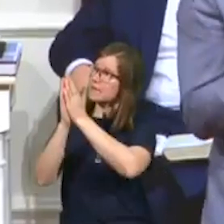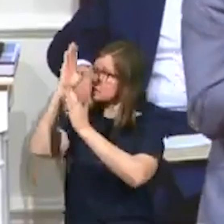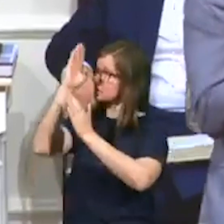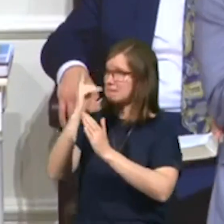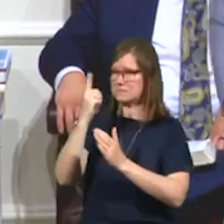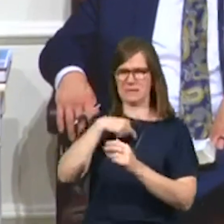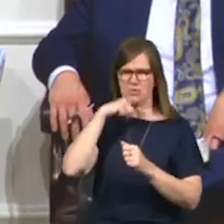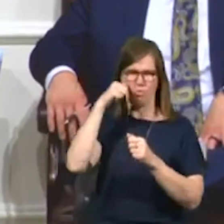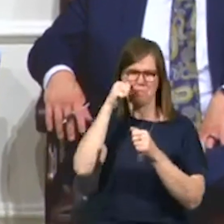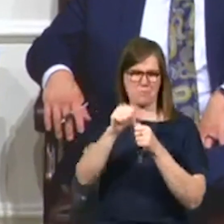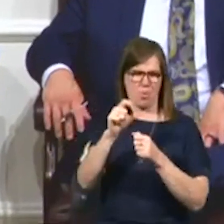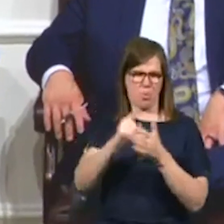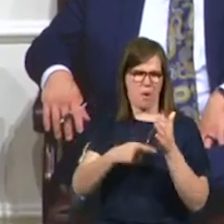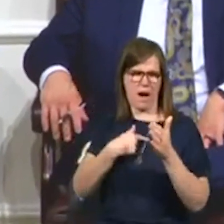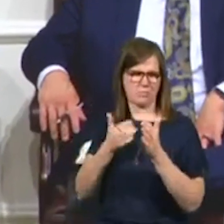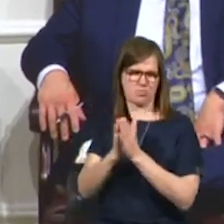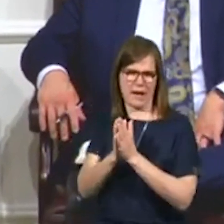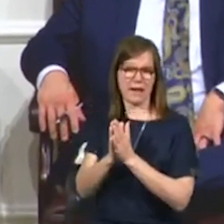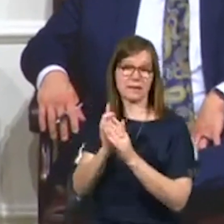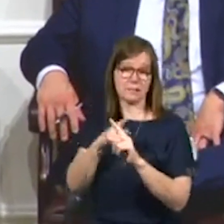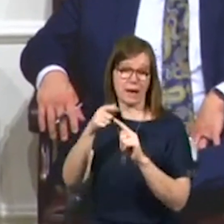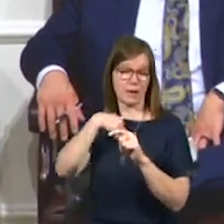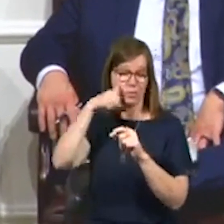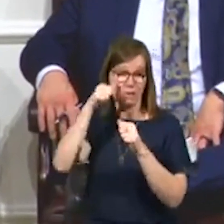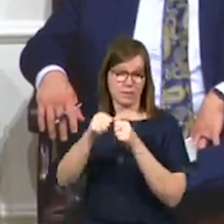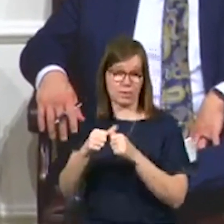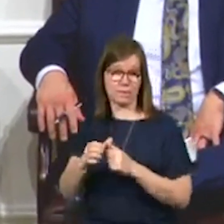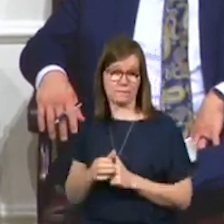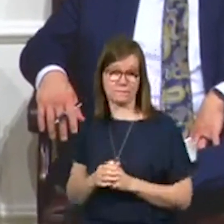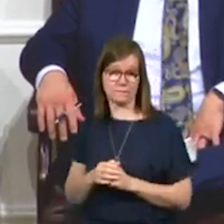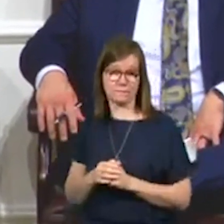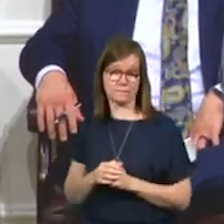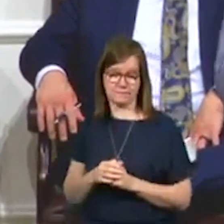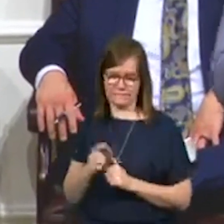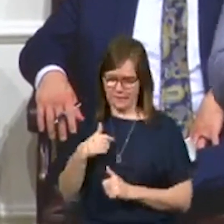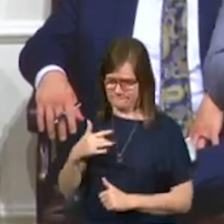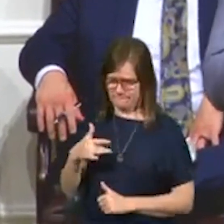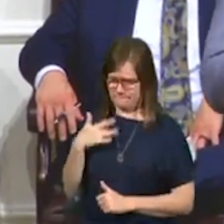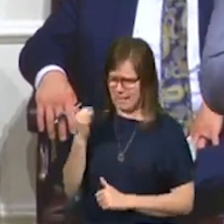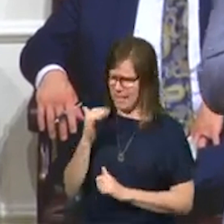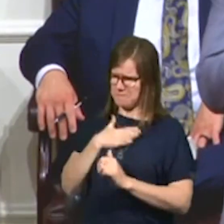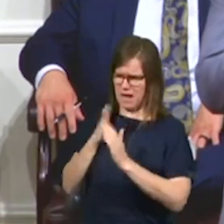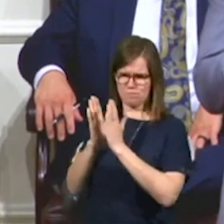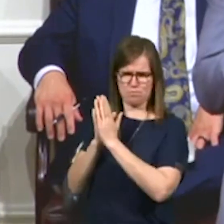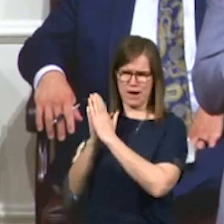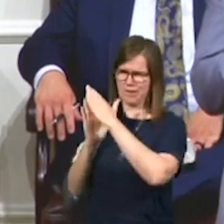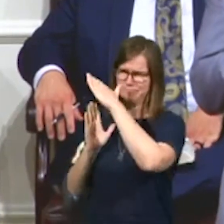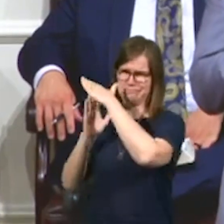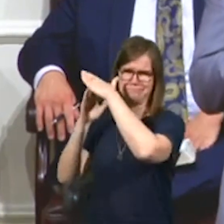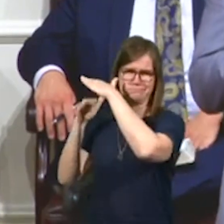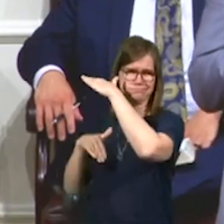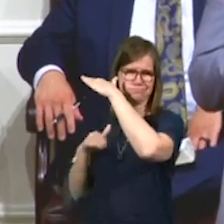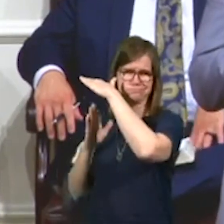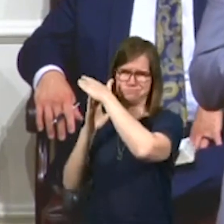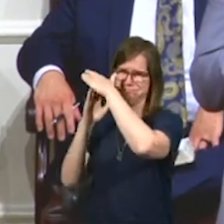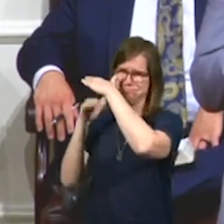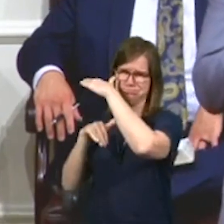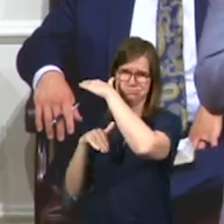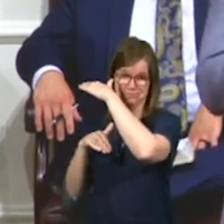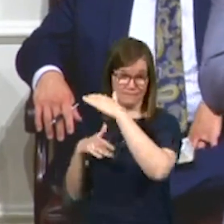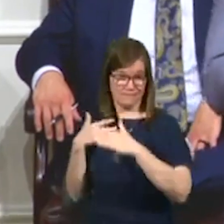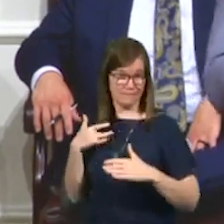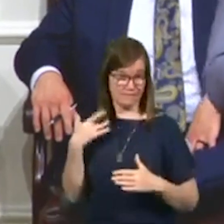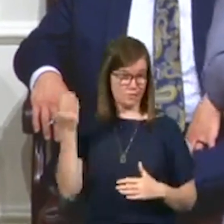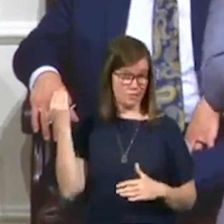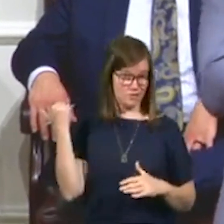for something. I don't remember what I was praying for now, but I do remember this. I felt like my prayers were bouncing off the ceiling. You ever